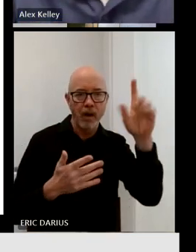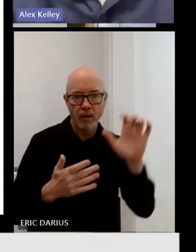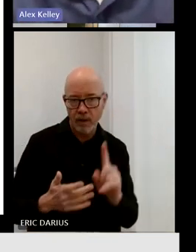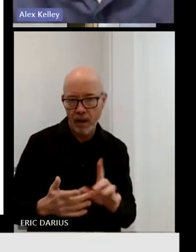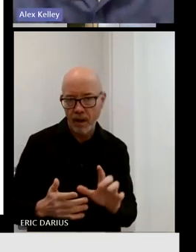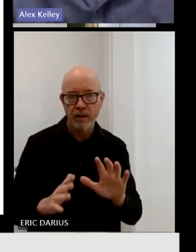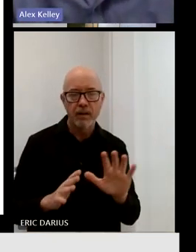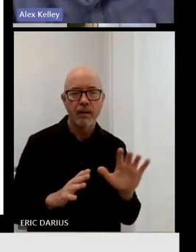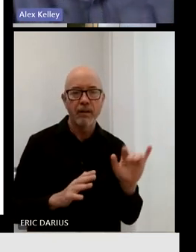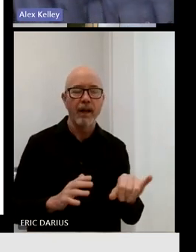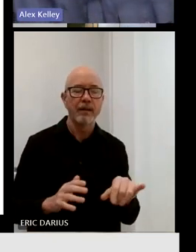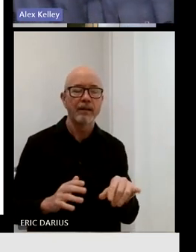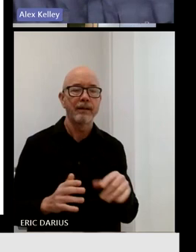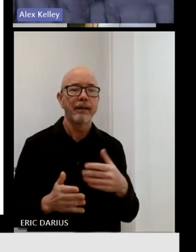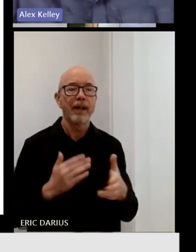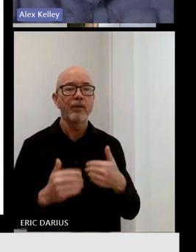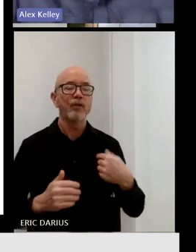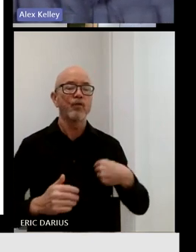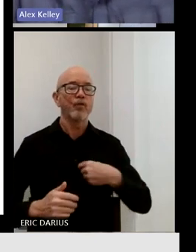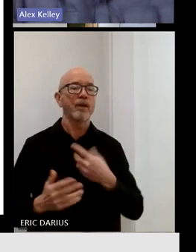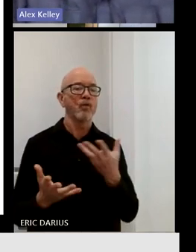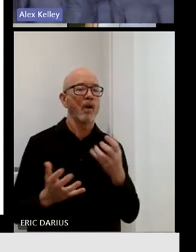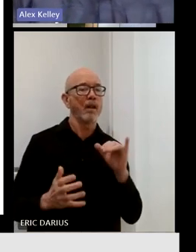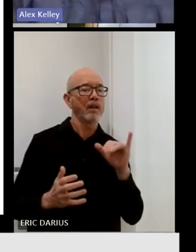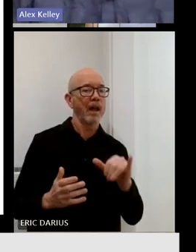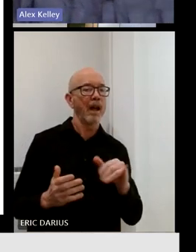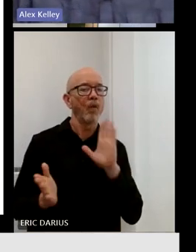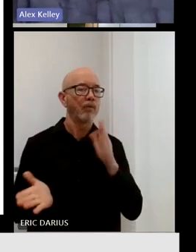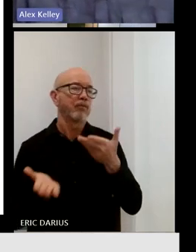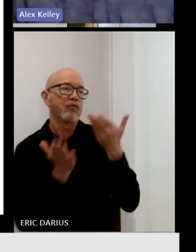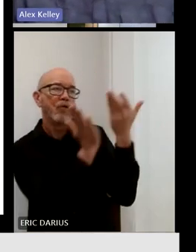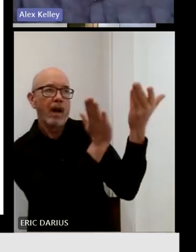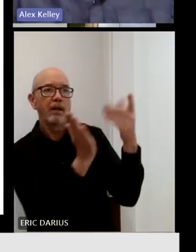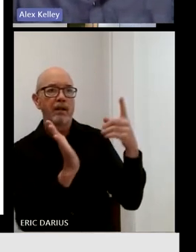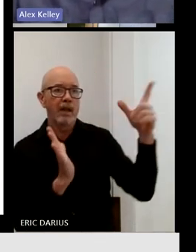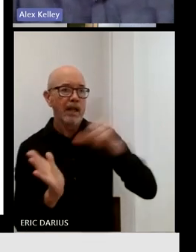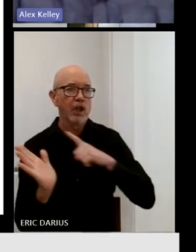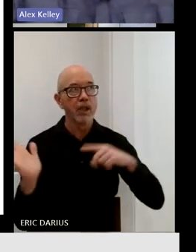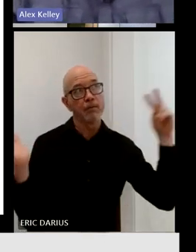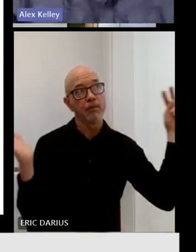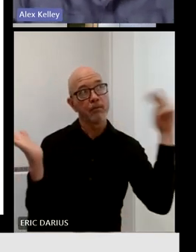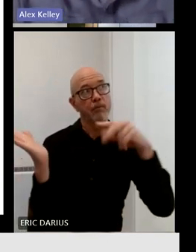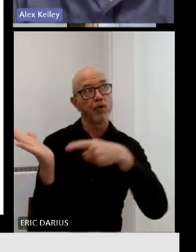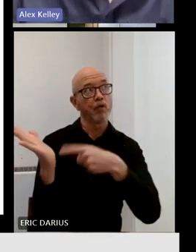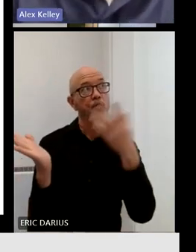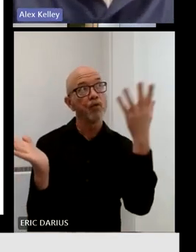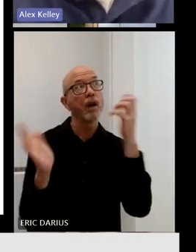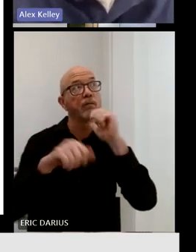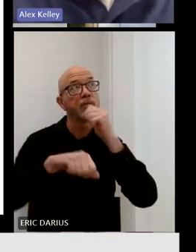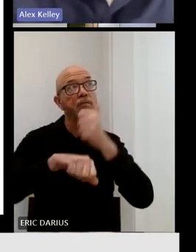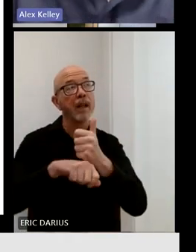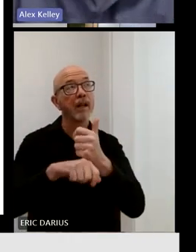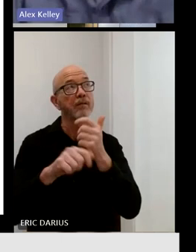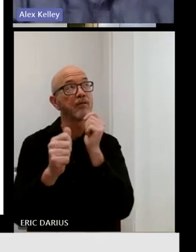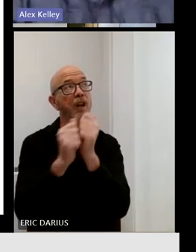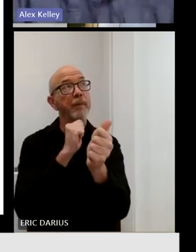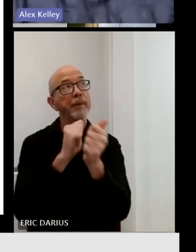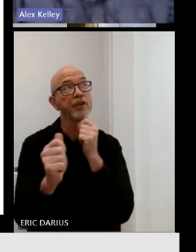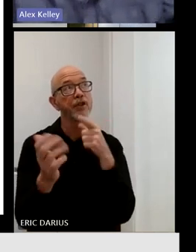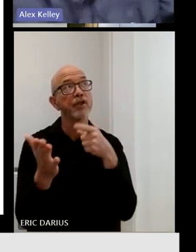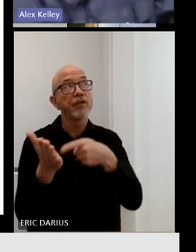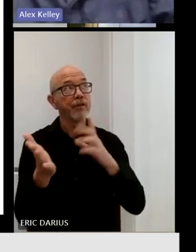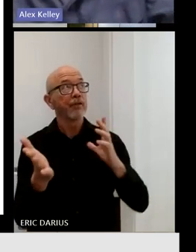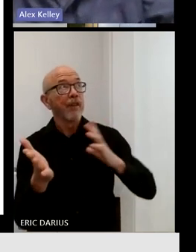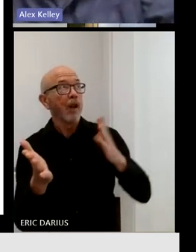laying forth for the legislature is, do you want to be setting a goal of competition for competition's sake, which again,